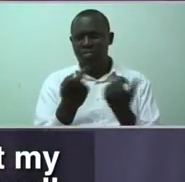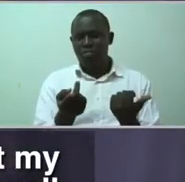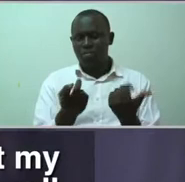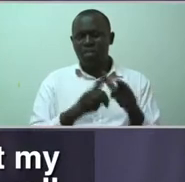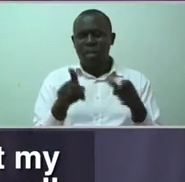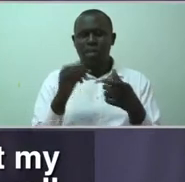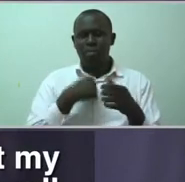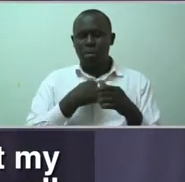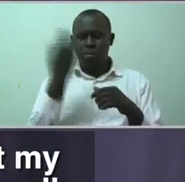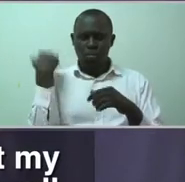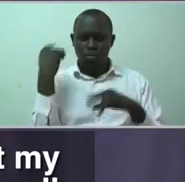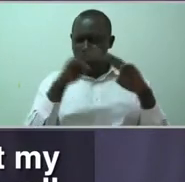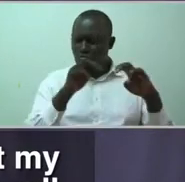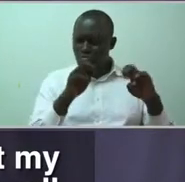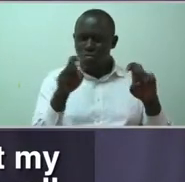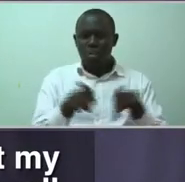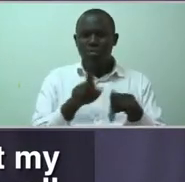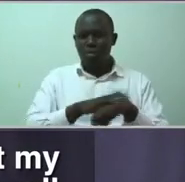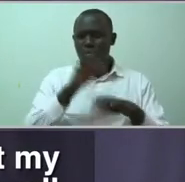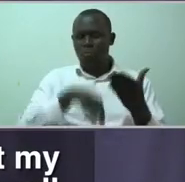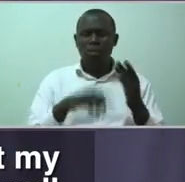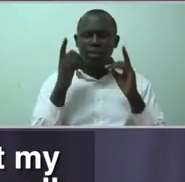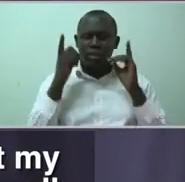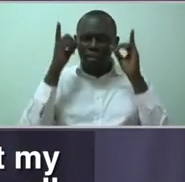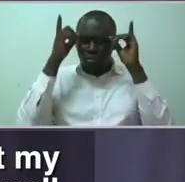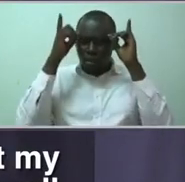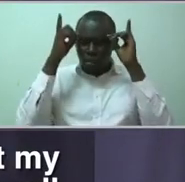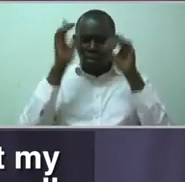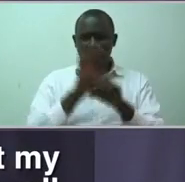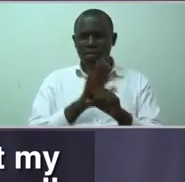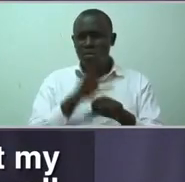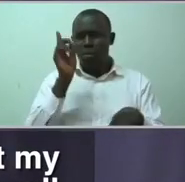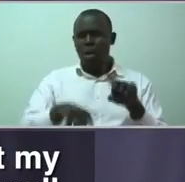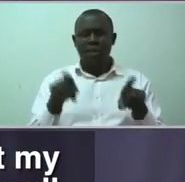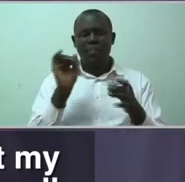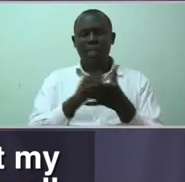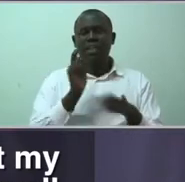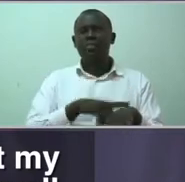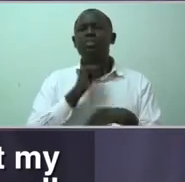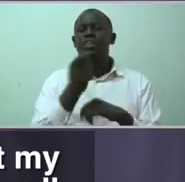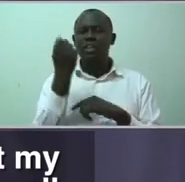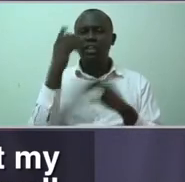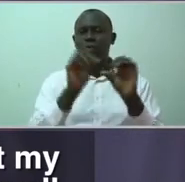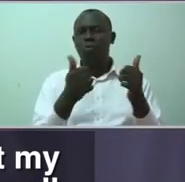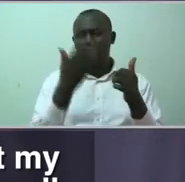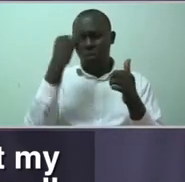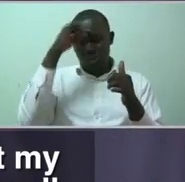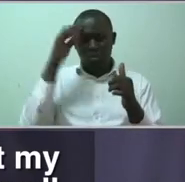In the year 2012, I was diagnosed with depression, but my parents did not understand this condition very well.